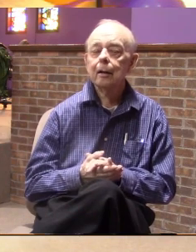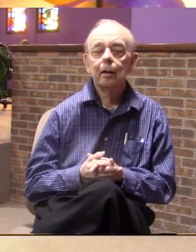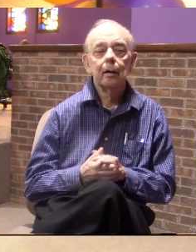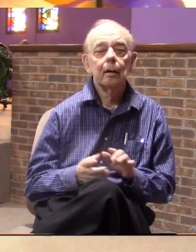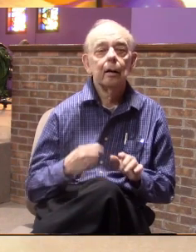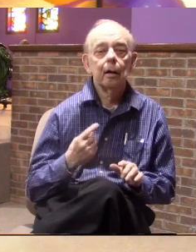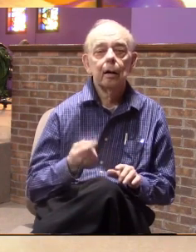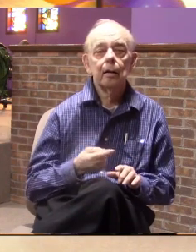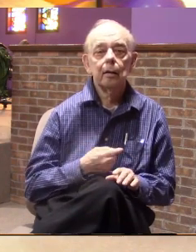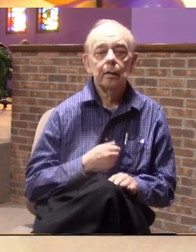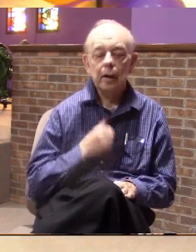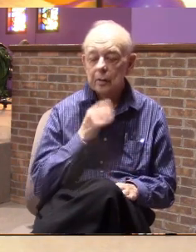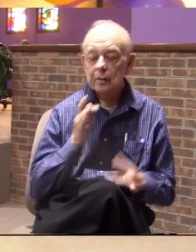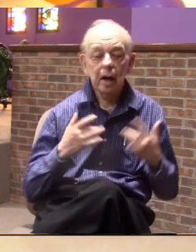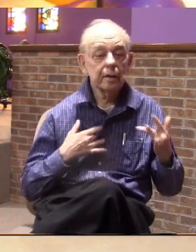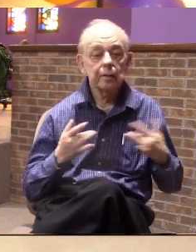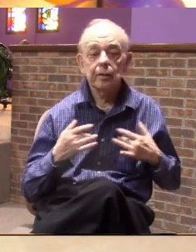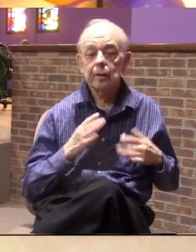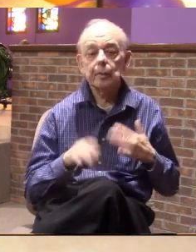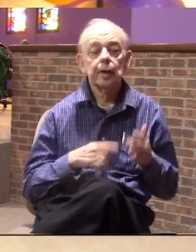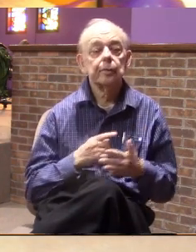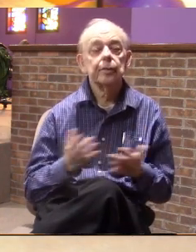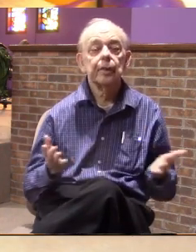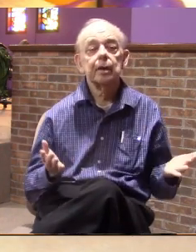But we weren't concerned about that.